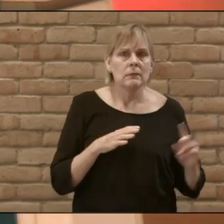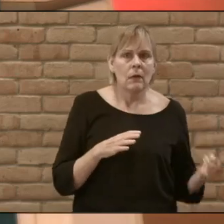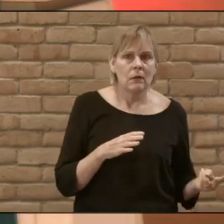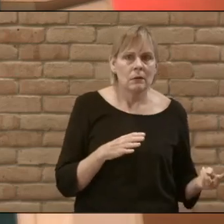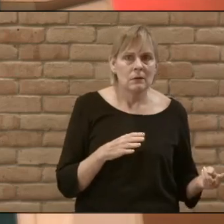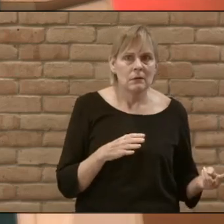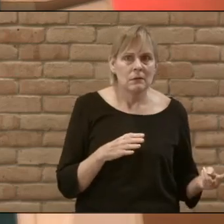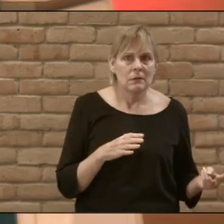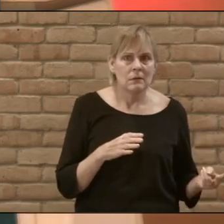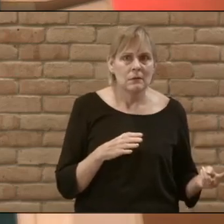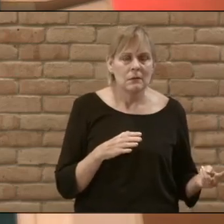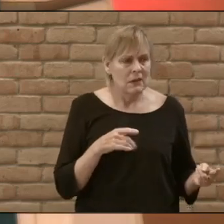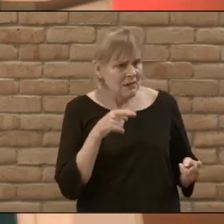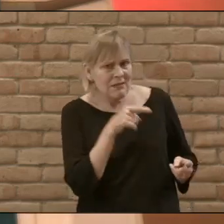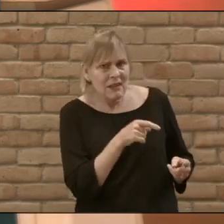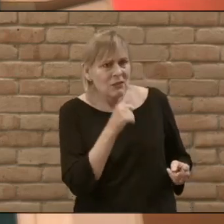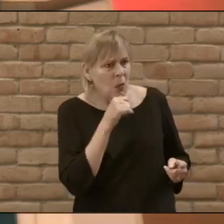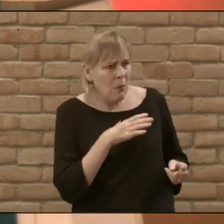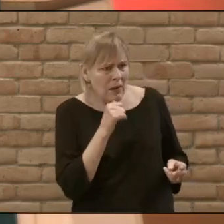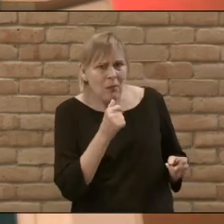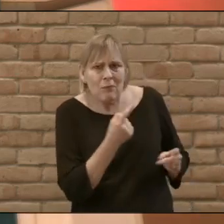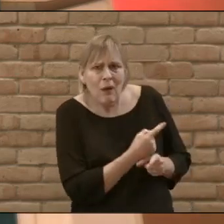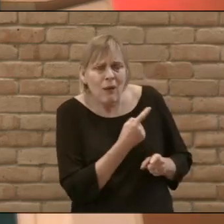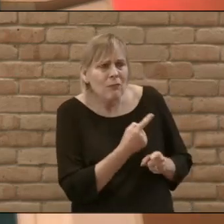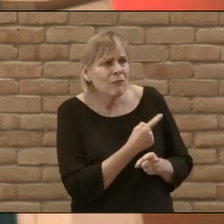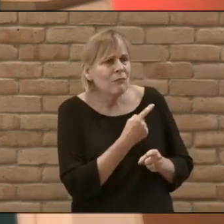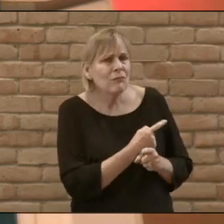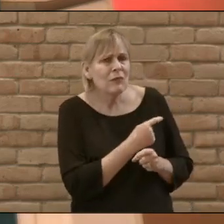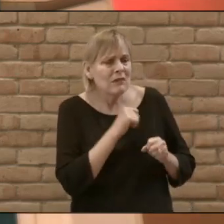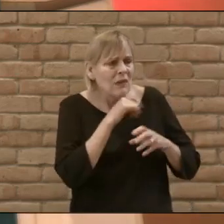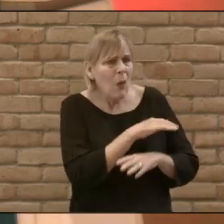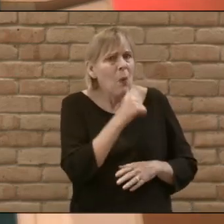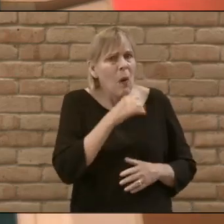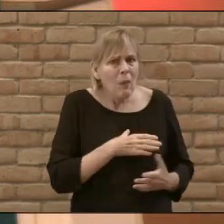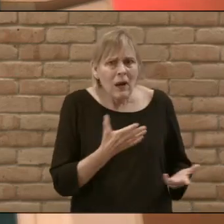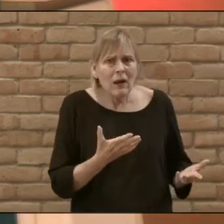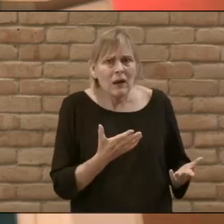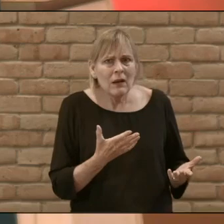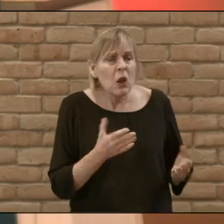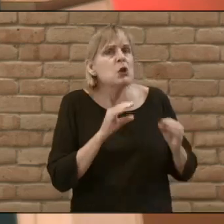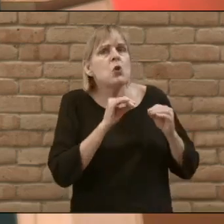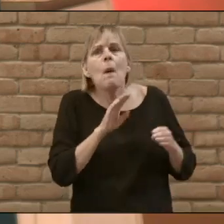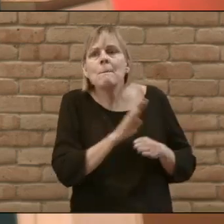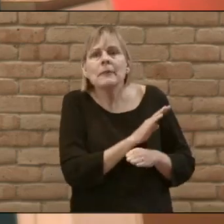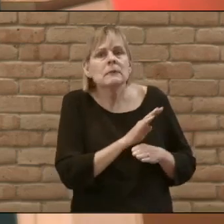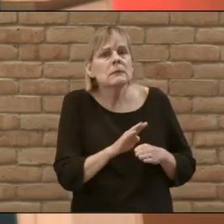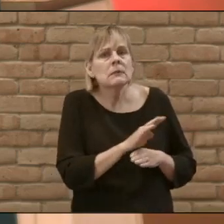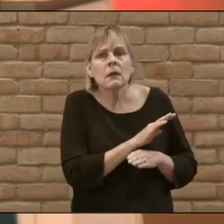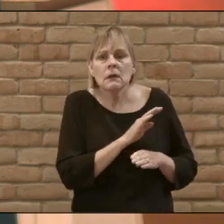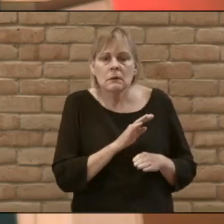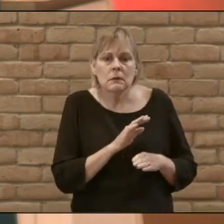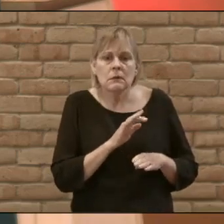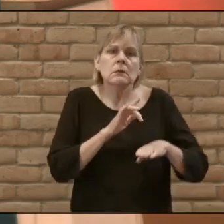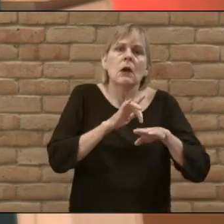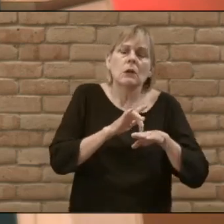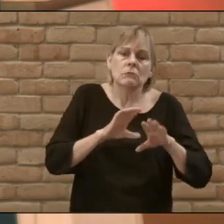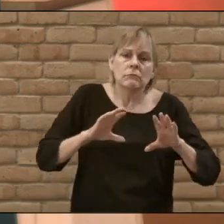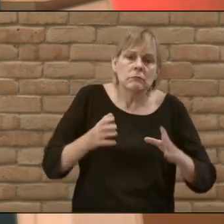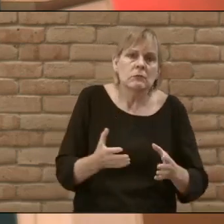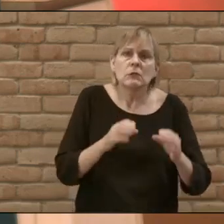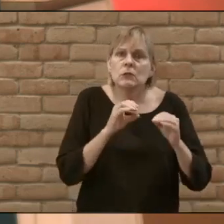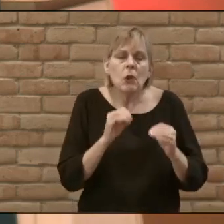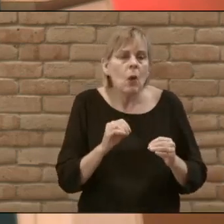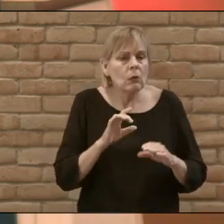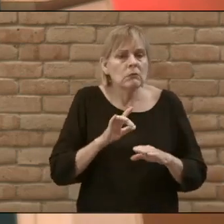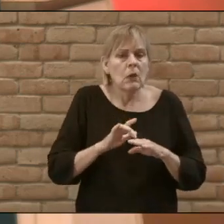and if this improper impudent woman who had no business being in the crowd no